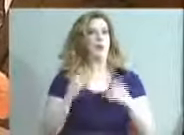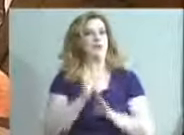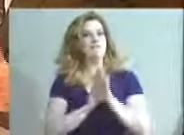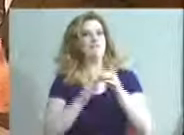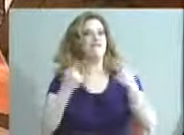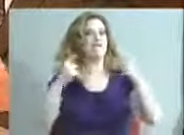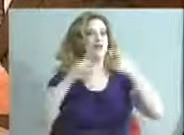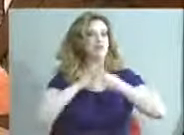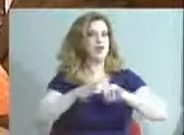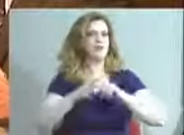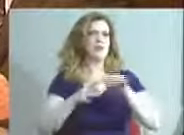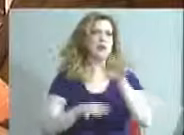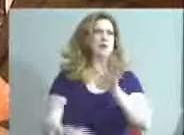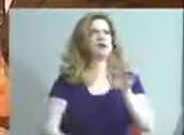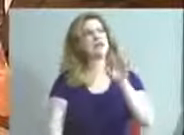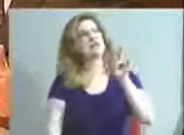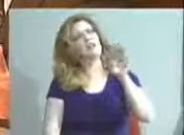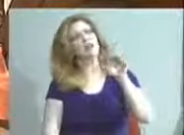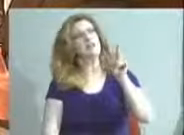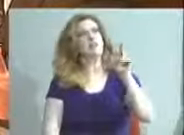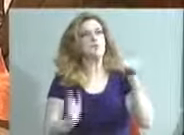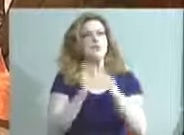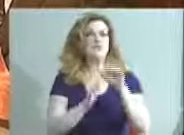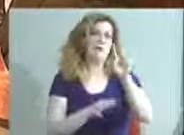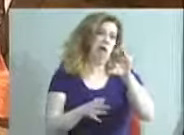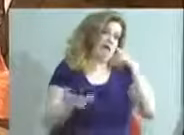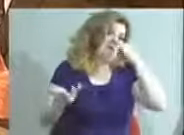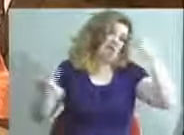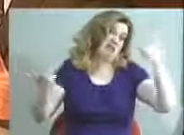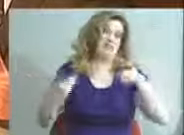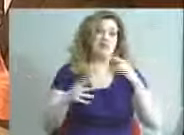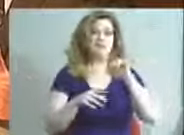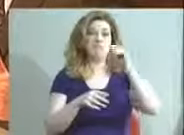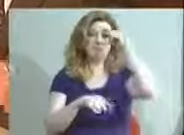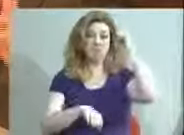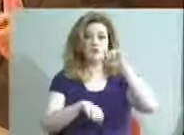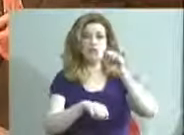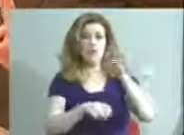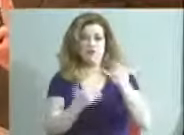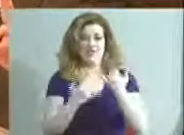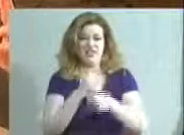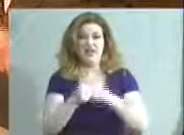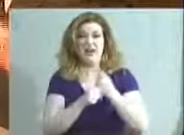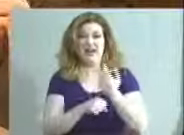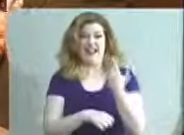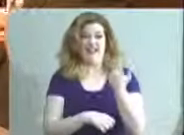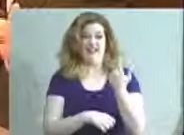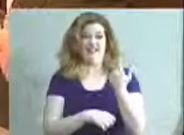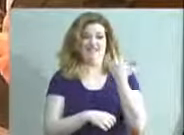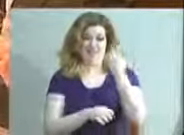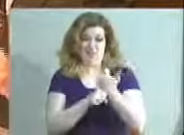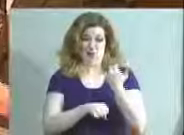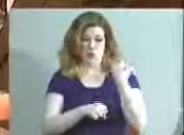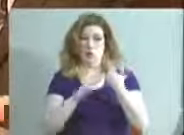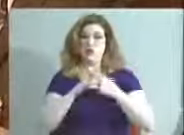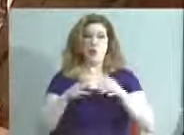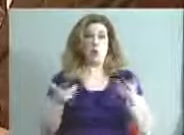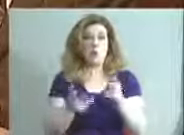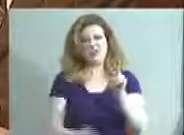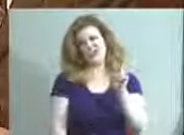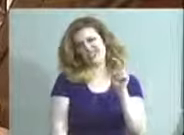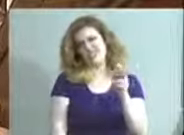,700, 2,800 kids with summer jobs this year. And when we started five years ago, we were at 200. So we're making good progress there.